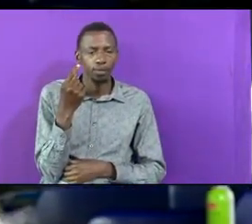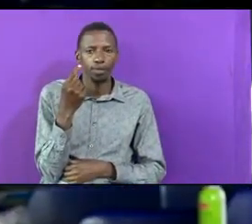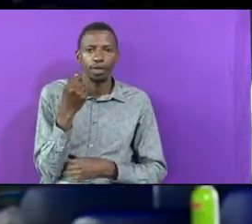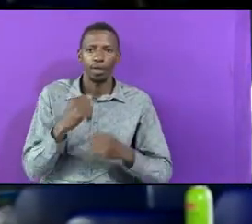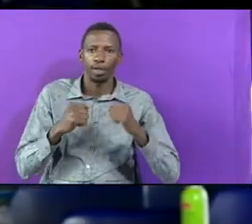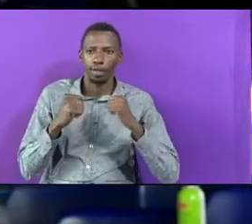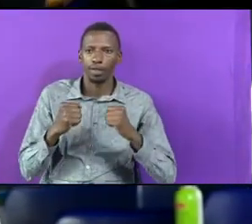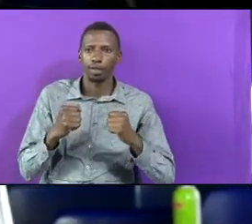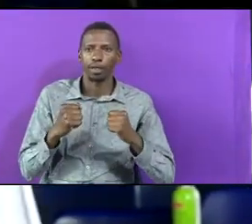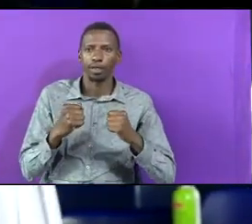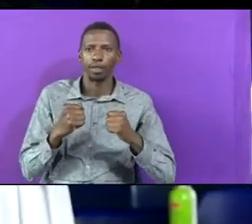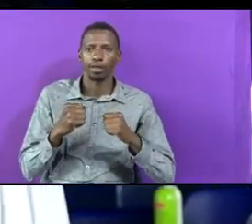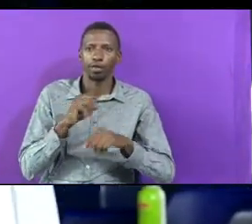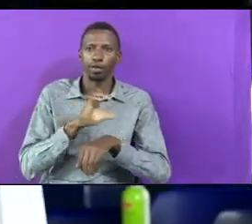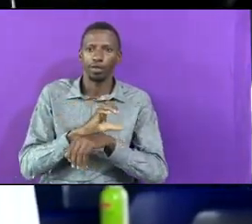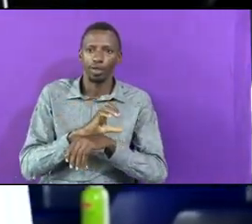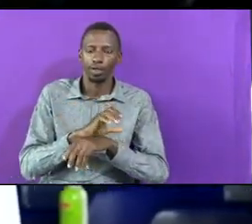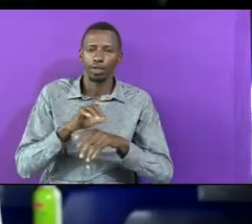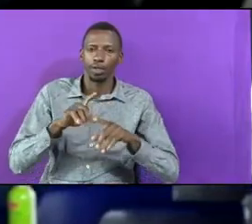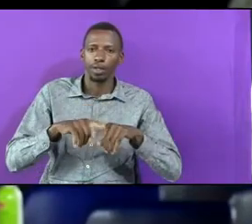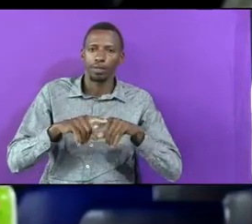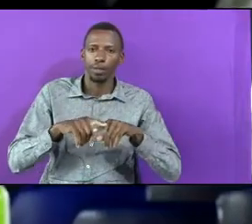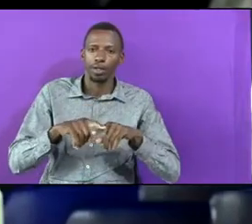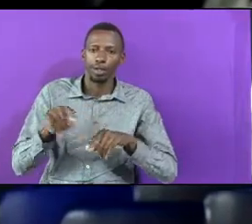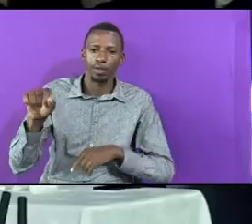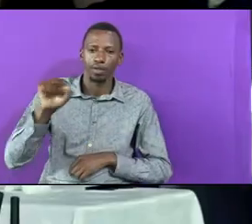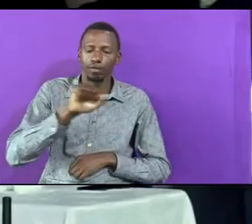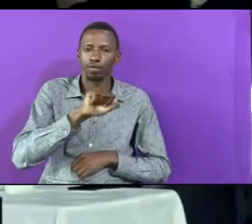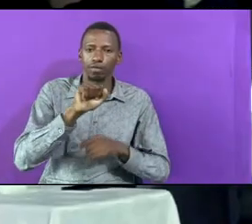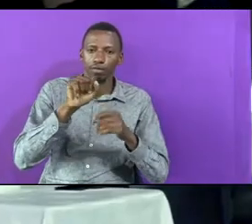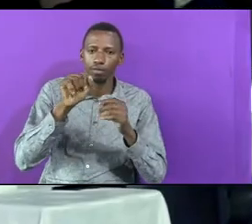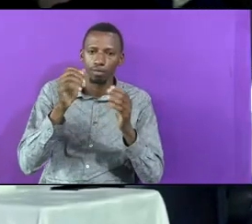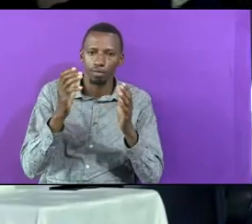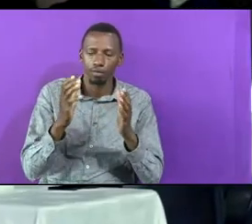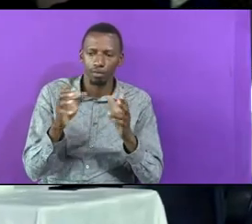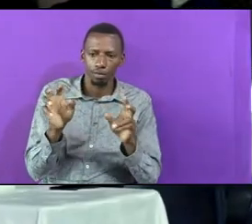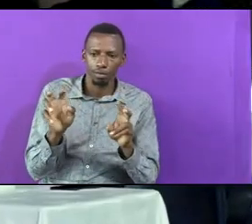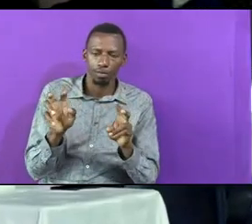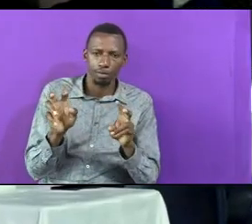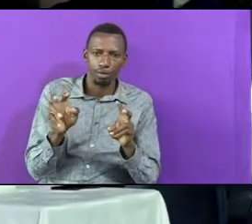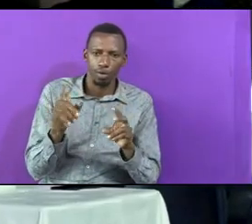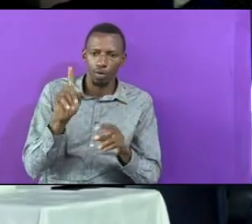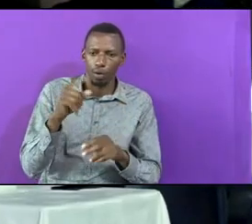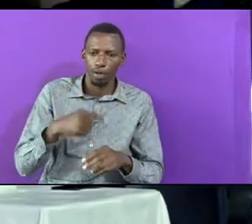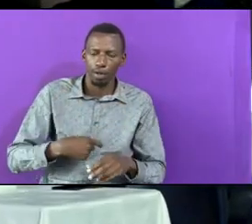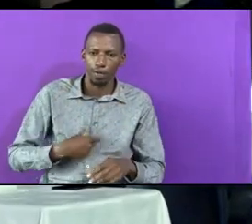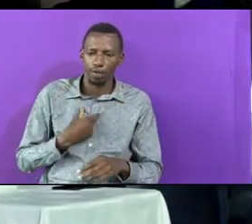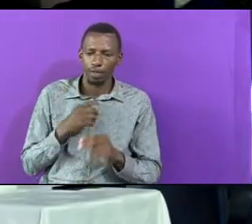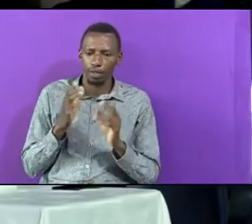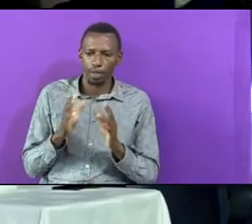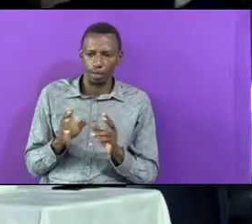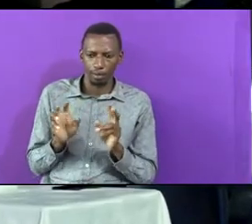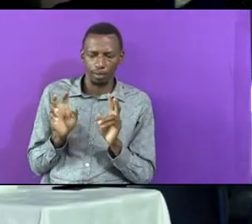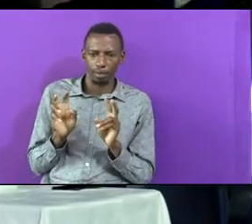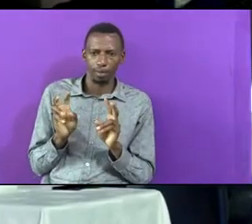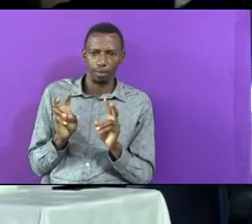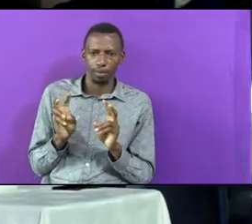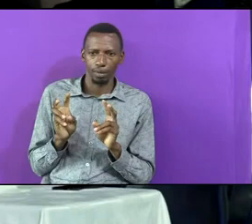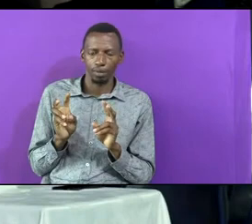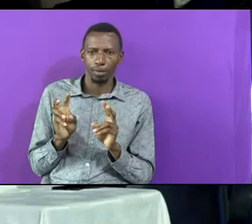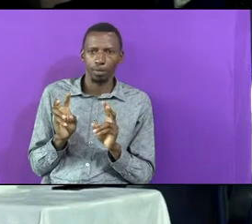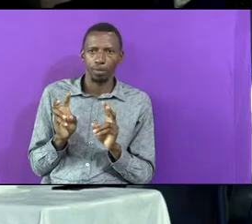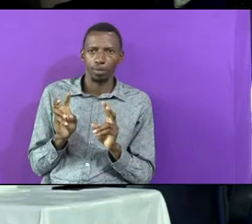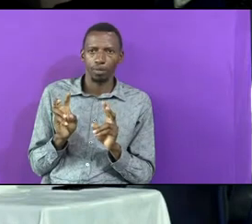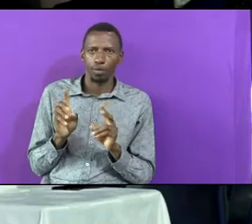Depending On The Vehicles That Are Packed So As A Visitor I Was Keen To Observe There Was Only There Was Suddenly A